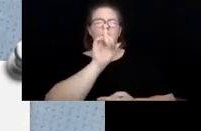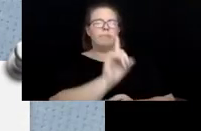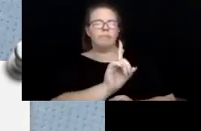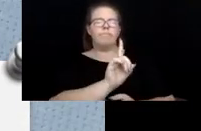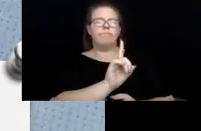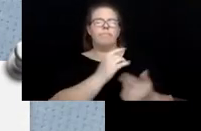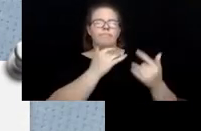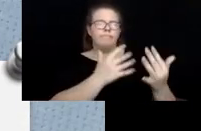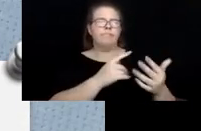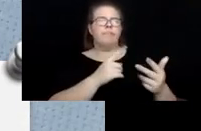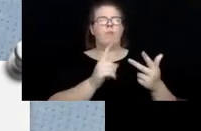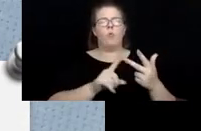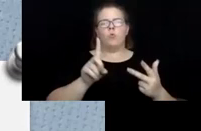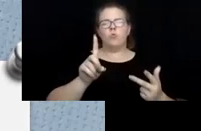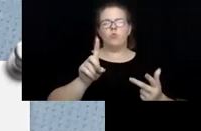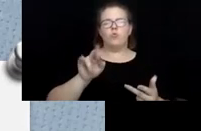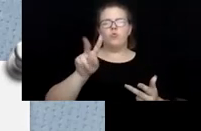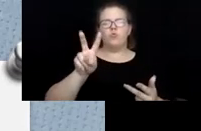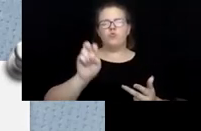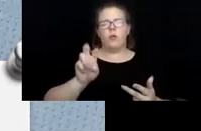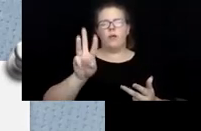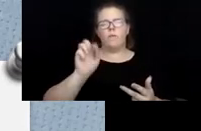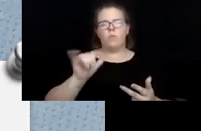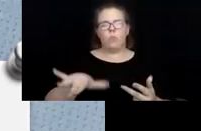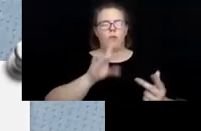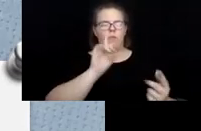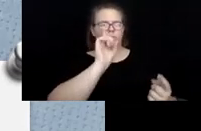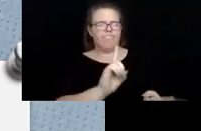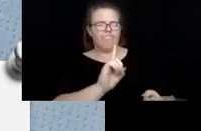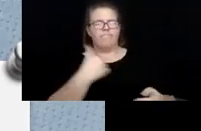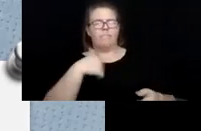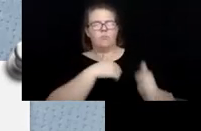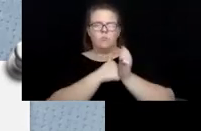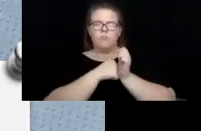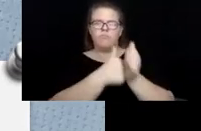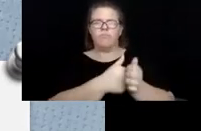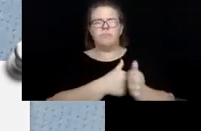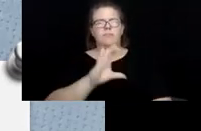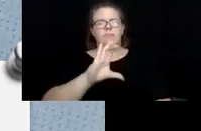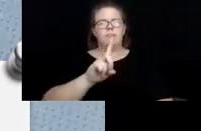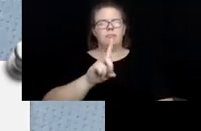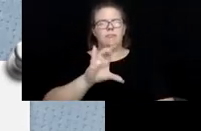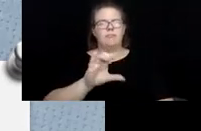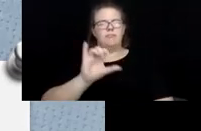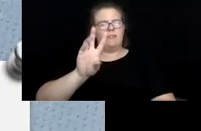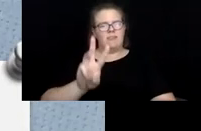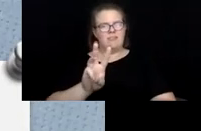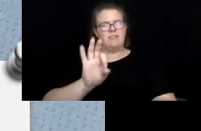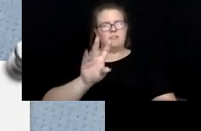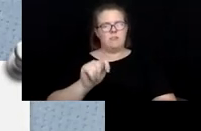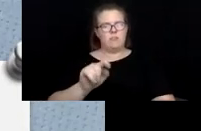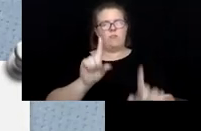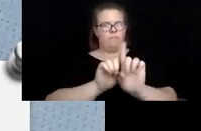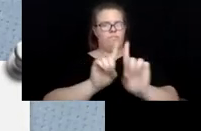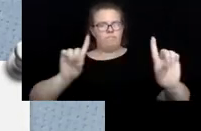driveway, so that we maintain the CDC suggested six-foot social distance.